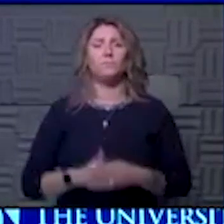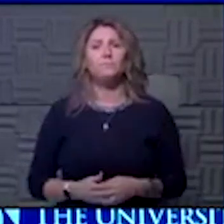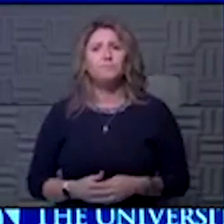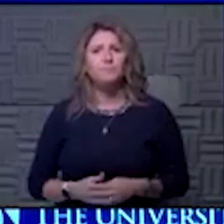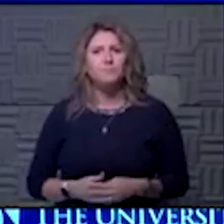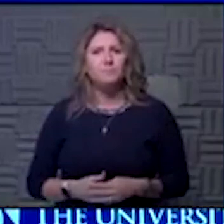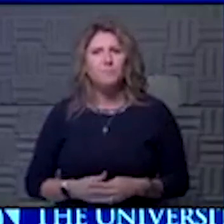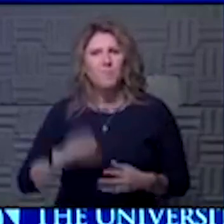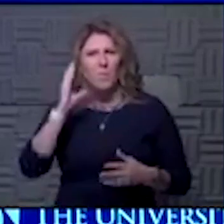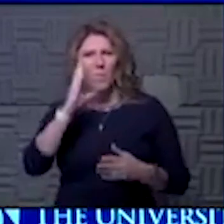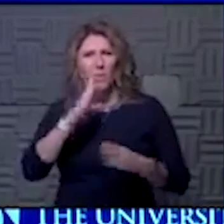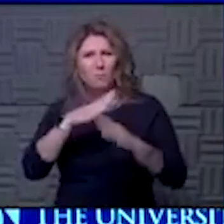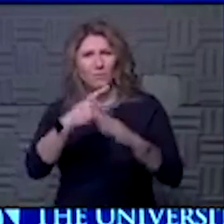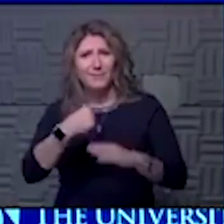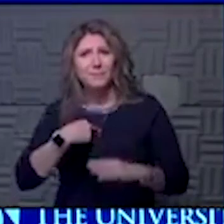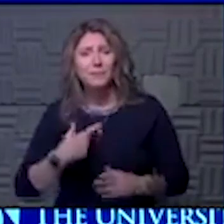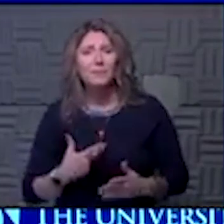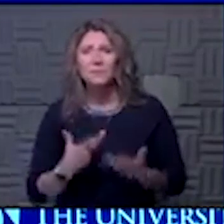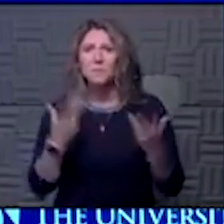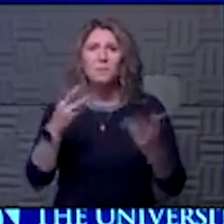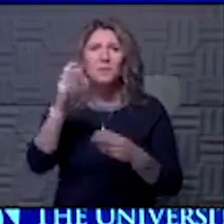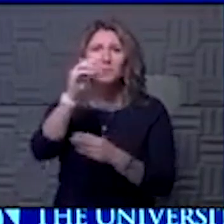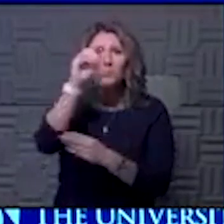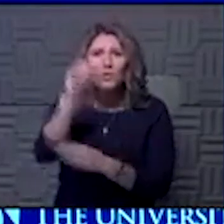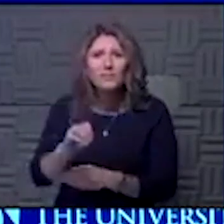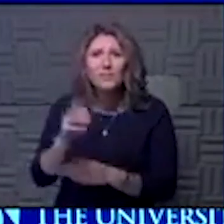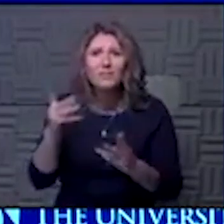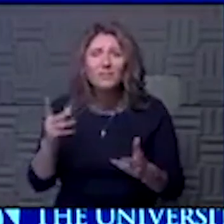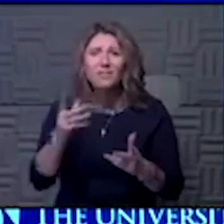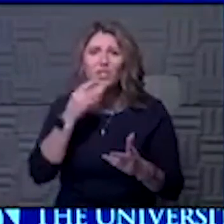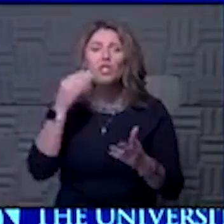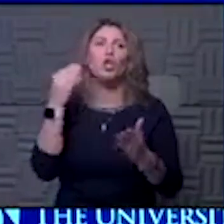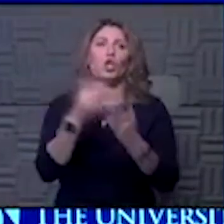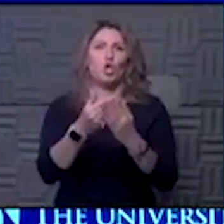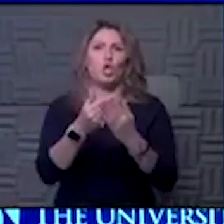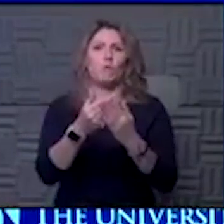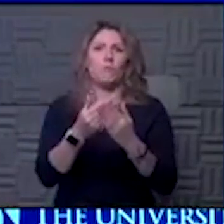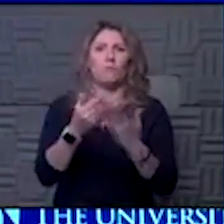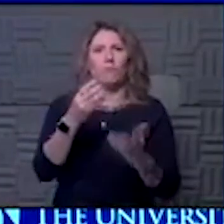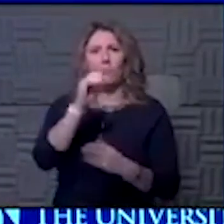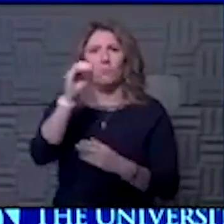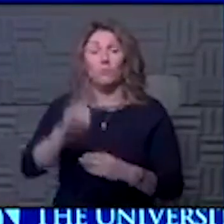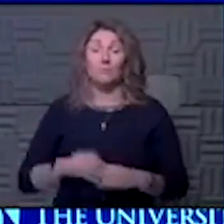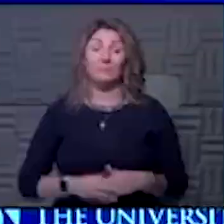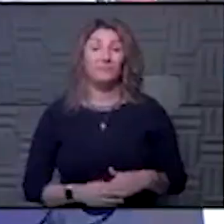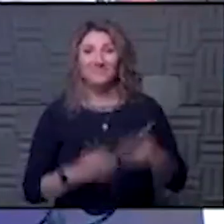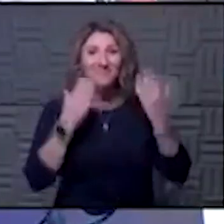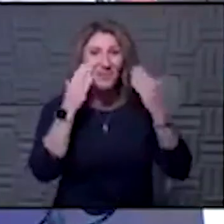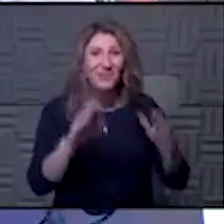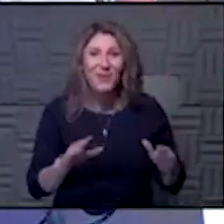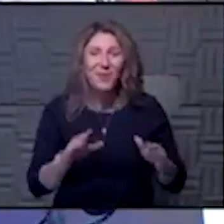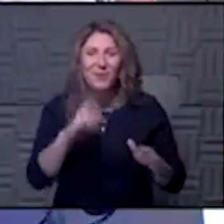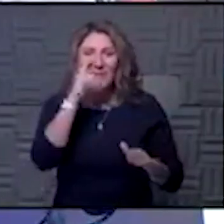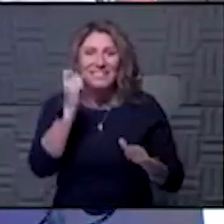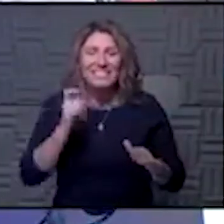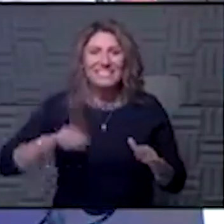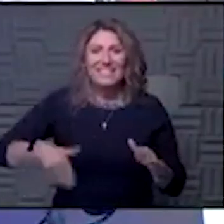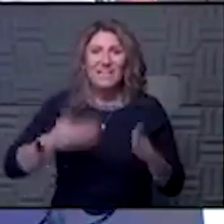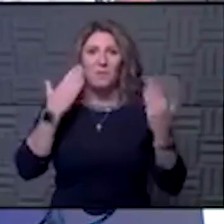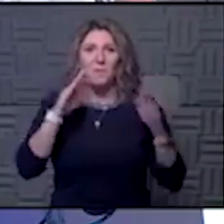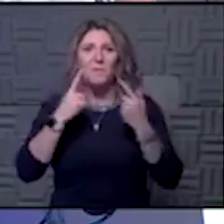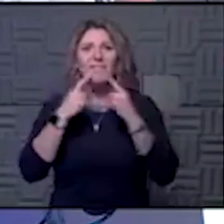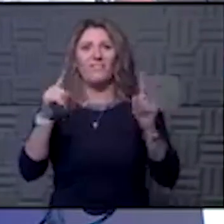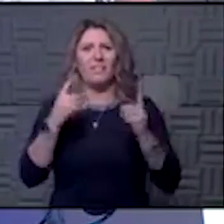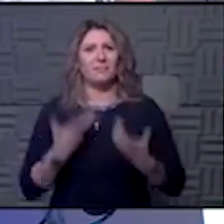effective, is it going to protect me? What percentage is a good percentage? We don't even know that because we know how effective it is. It's hard to know.